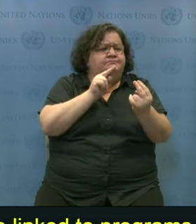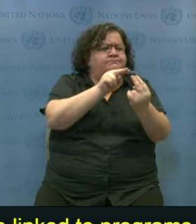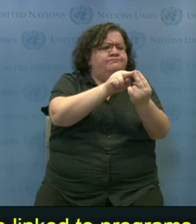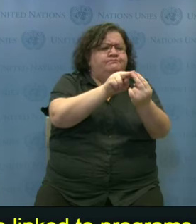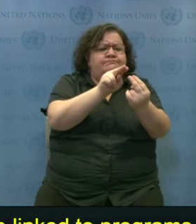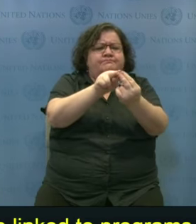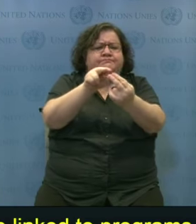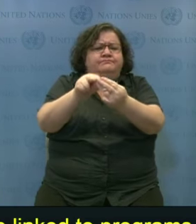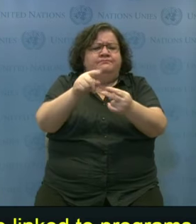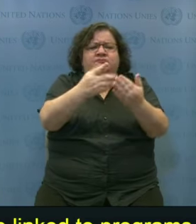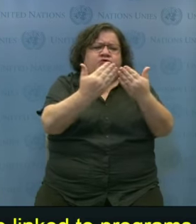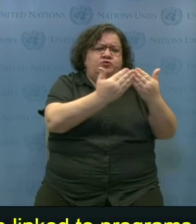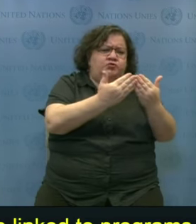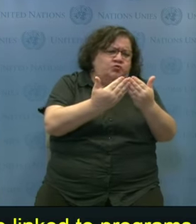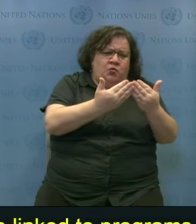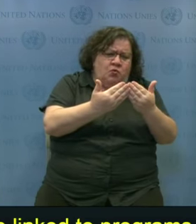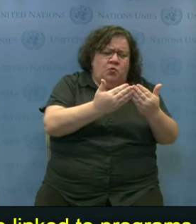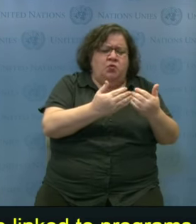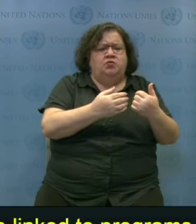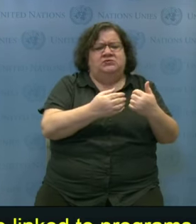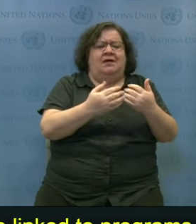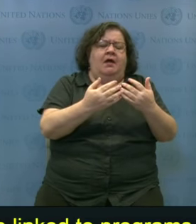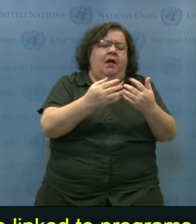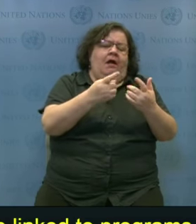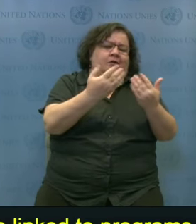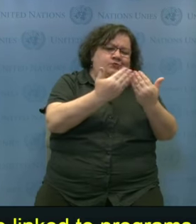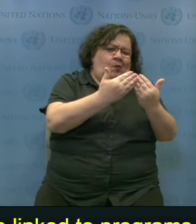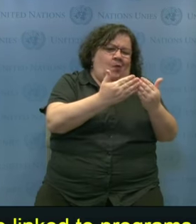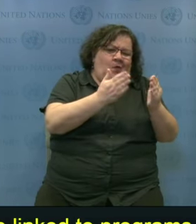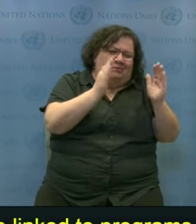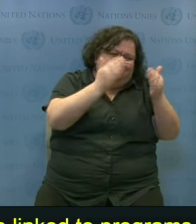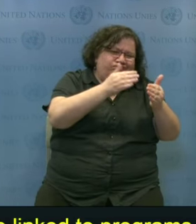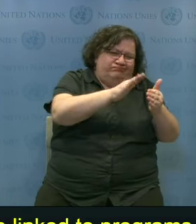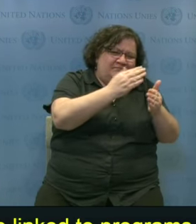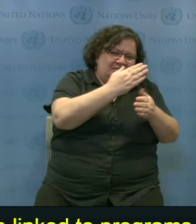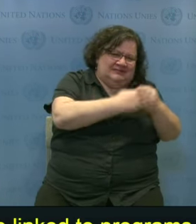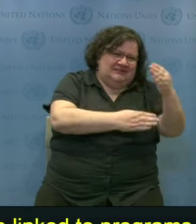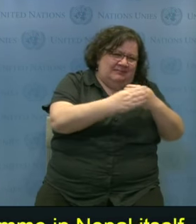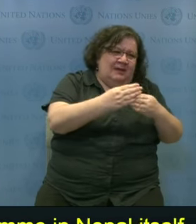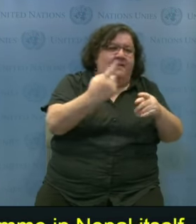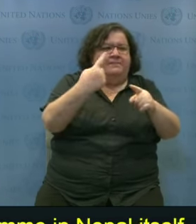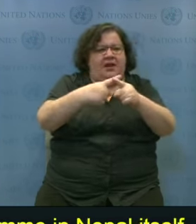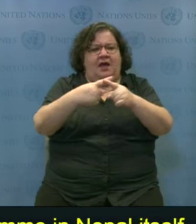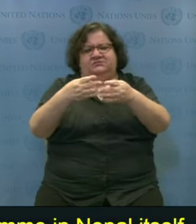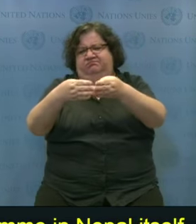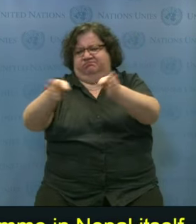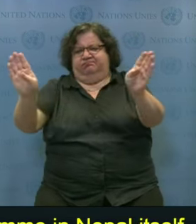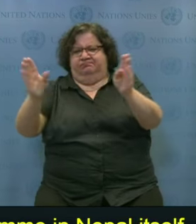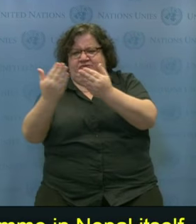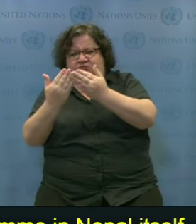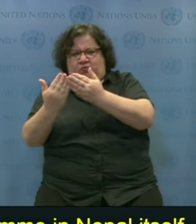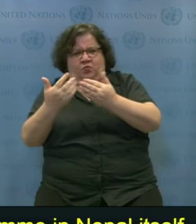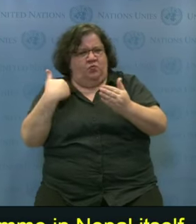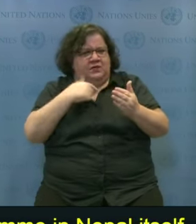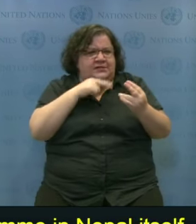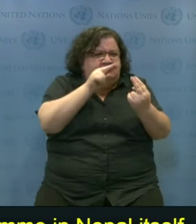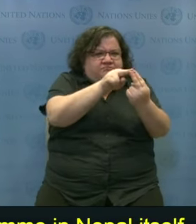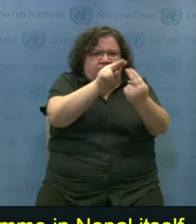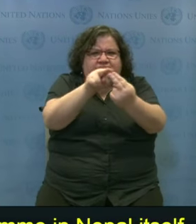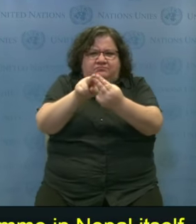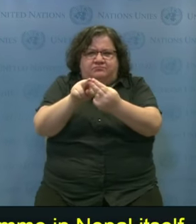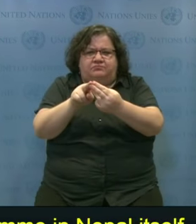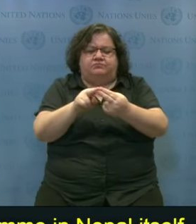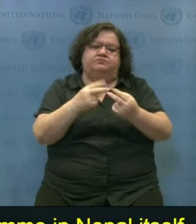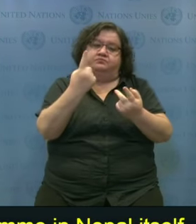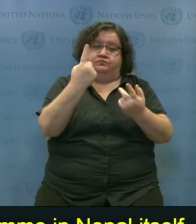of the schools, just to give you an example, after the earthquake, none of the children with disabilities were injured or